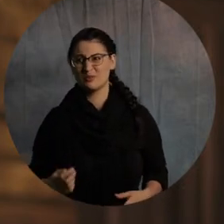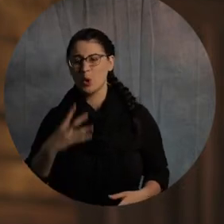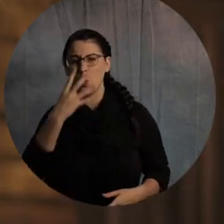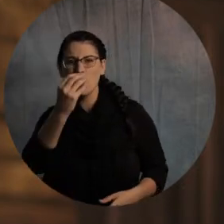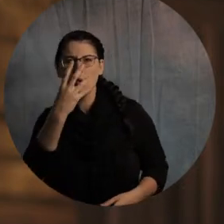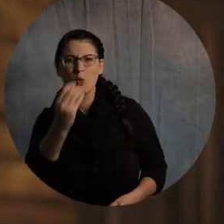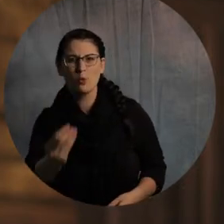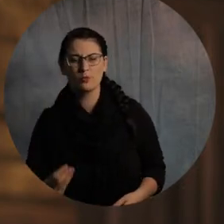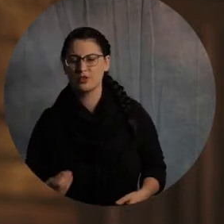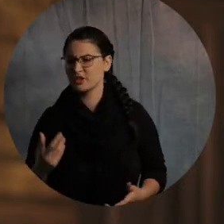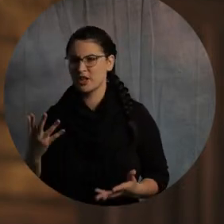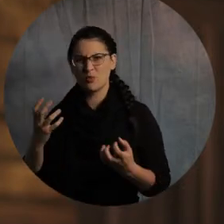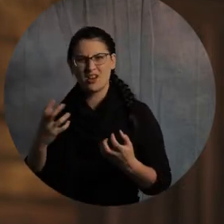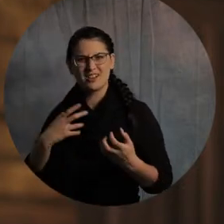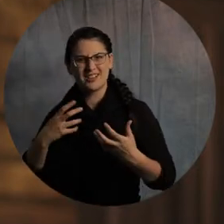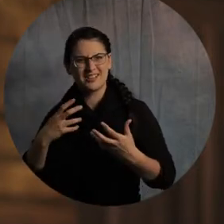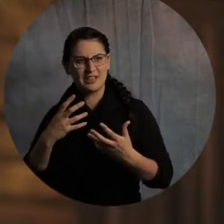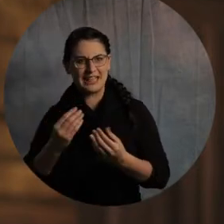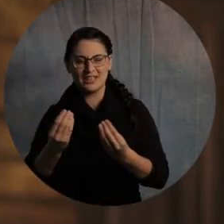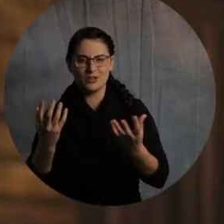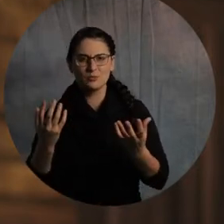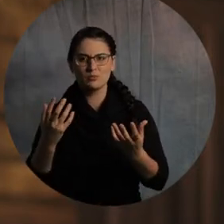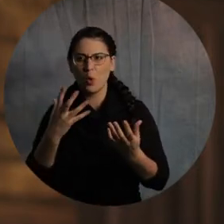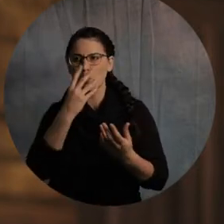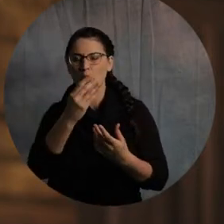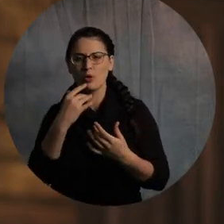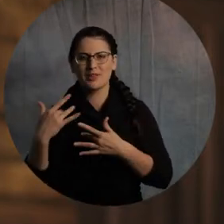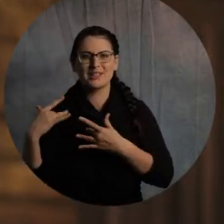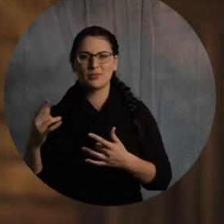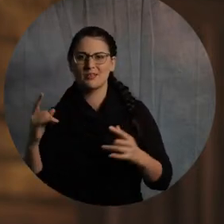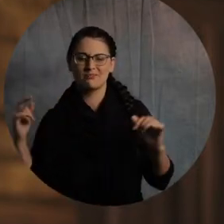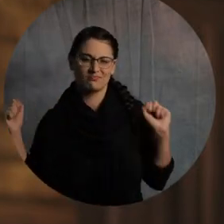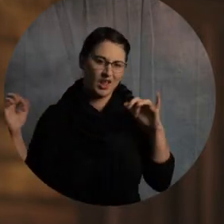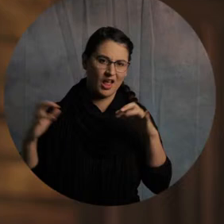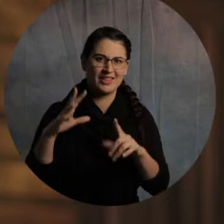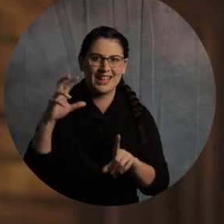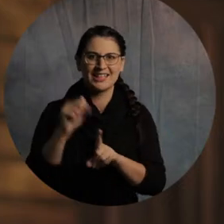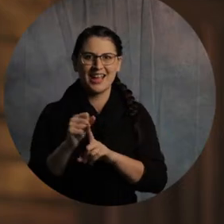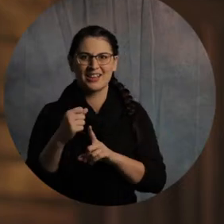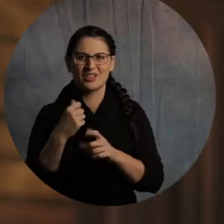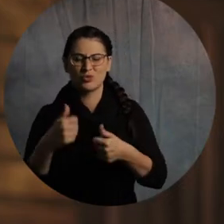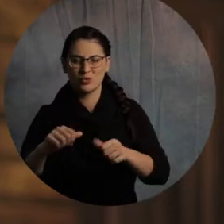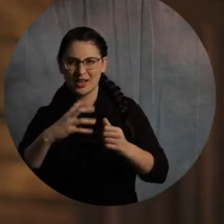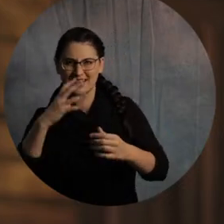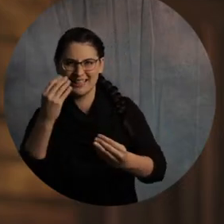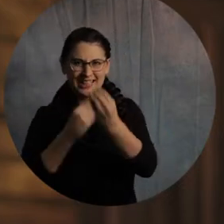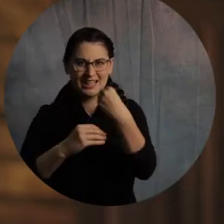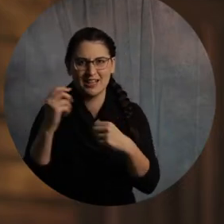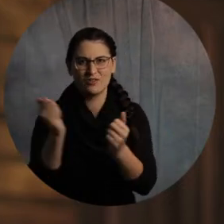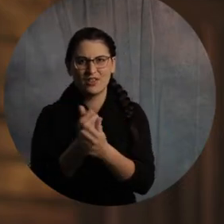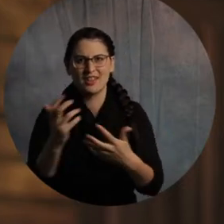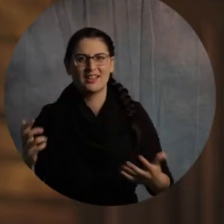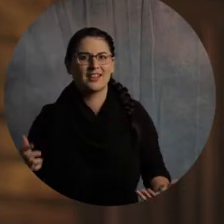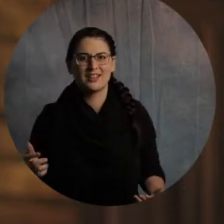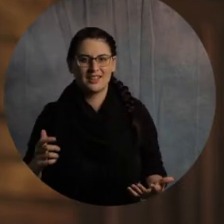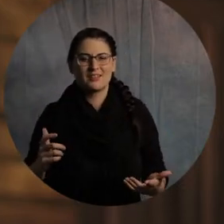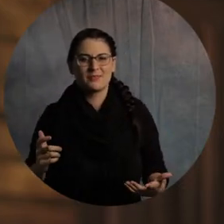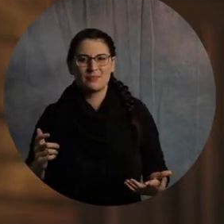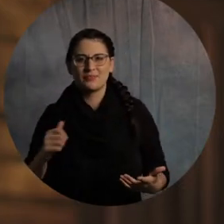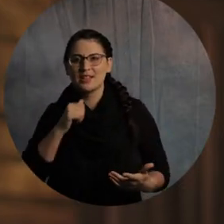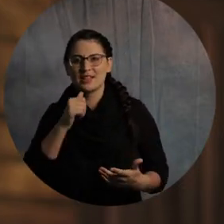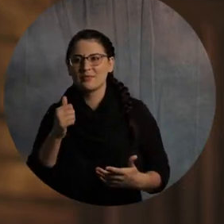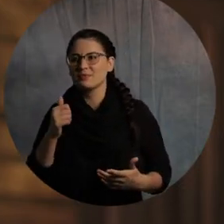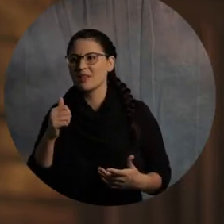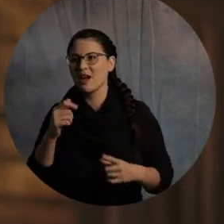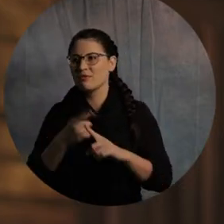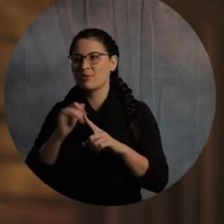Wolves, when they come in, they eat everything. All so we're not talking about, you the scene of Dumb and Dumber where the kid's sitting there going, pretty bird, pretty bird. All right, the wolves,